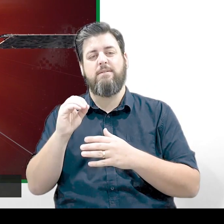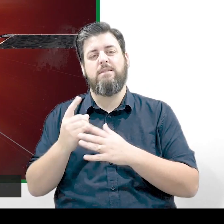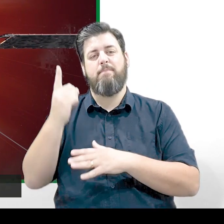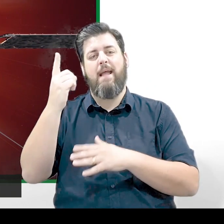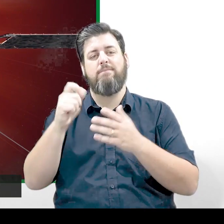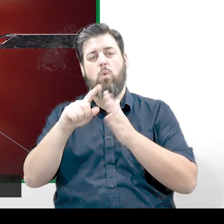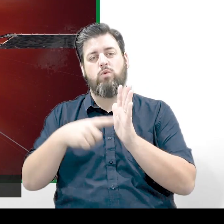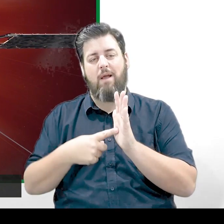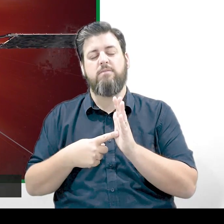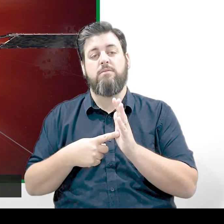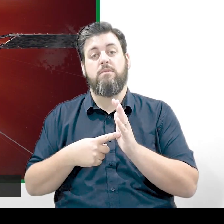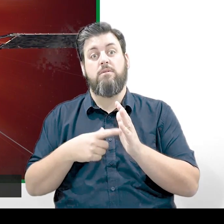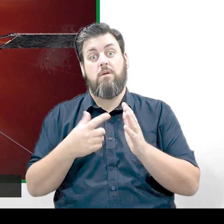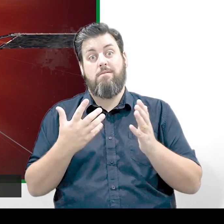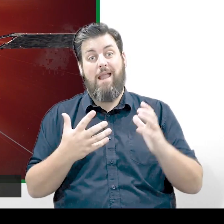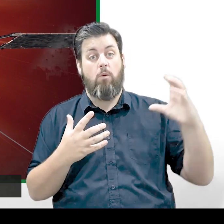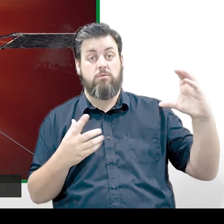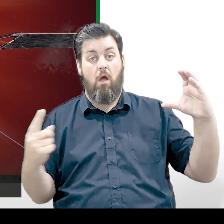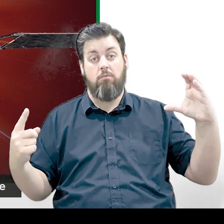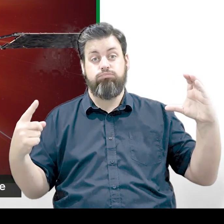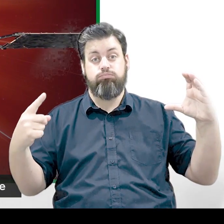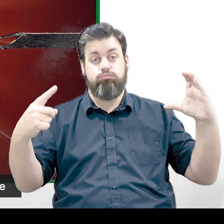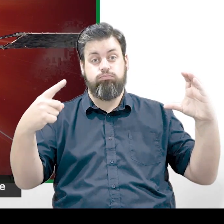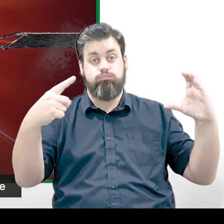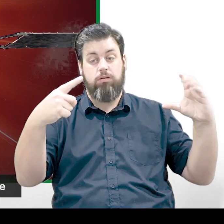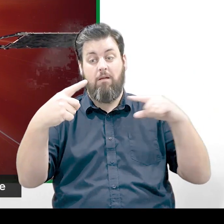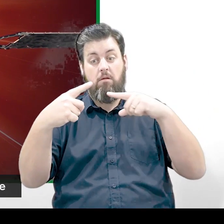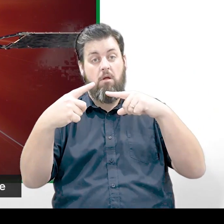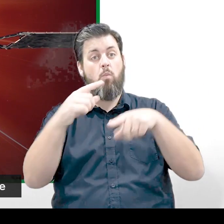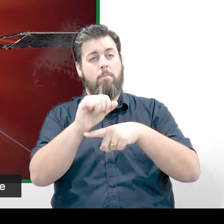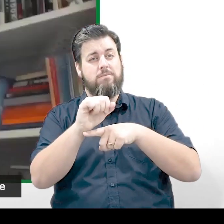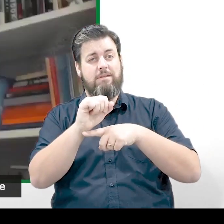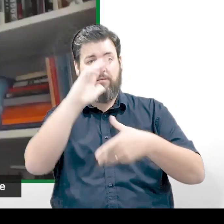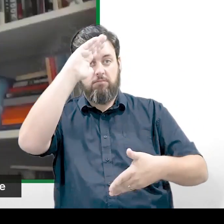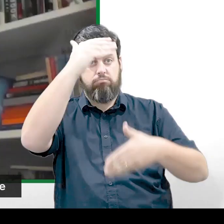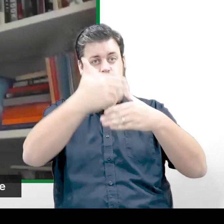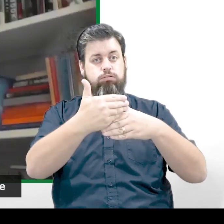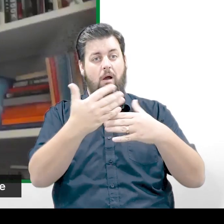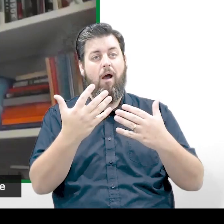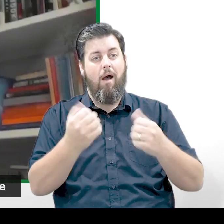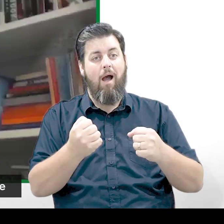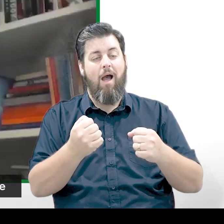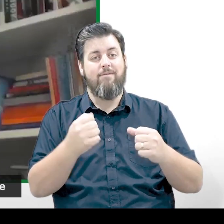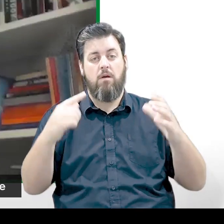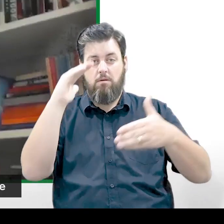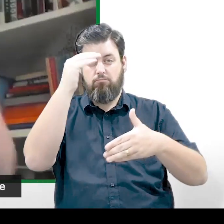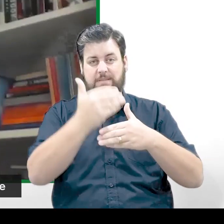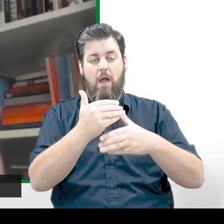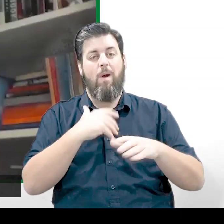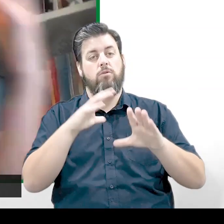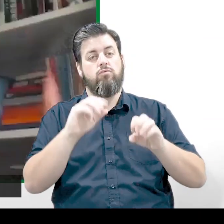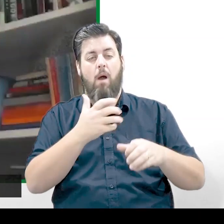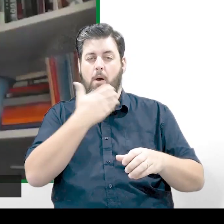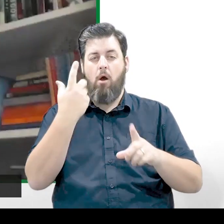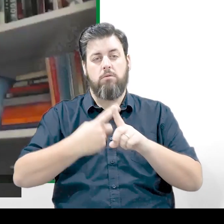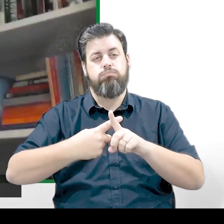on its way to the sun now. And that's got big sun shades on it, because it's going to study the sun, but it can't get too hot. So it has to sort of be